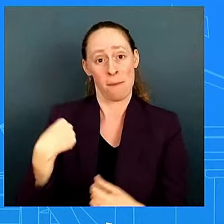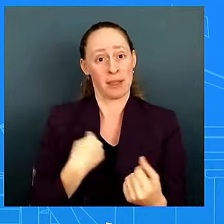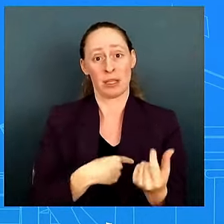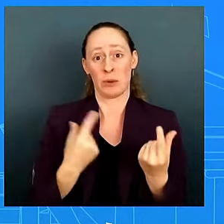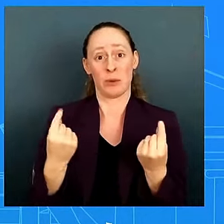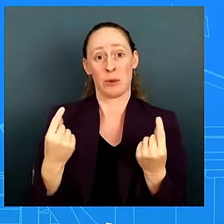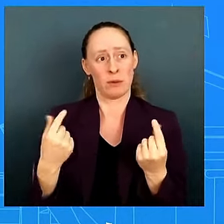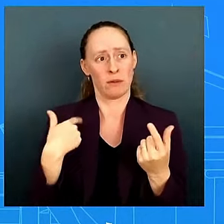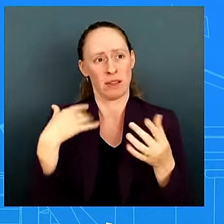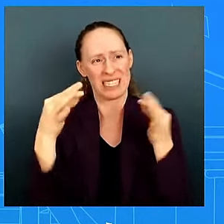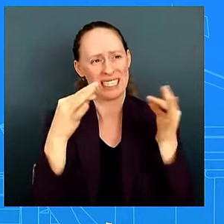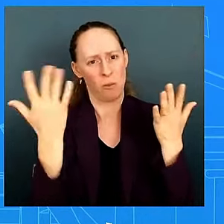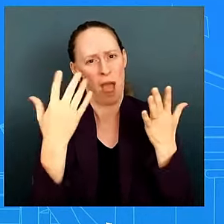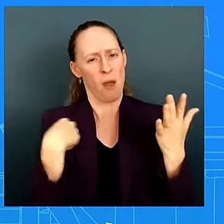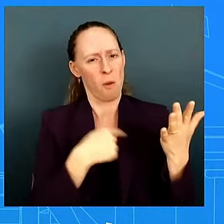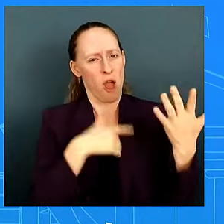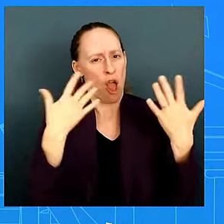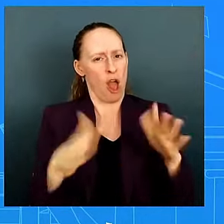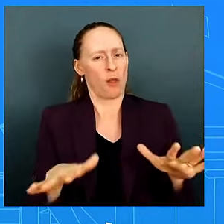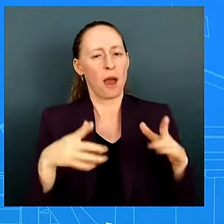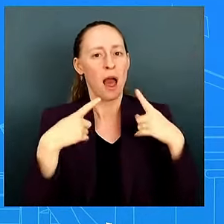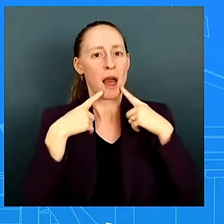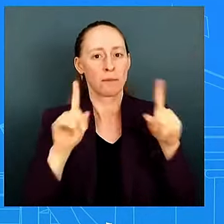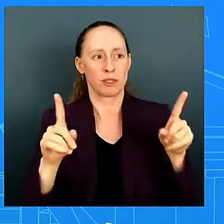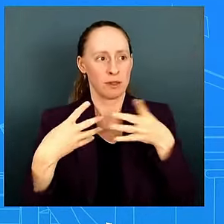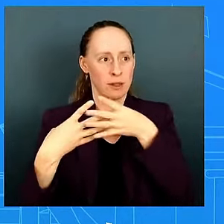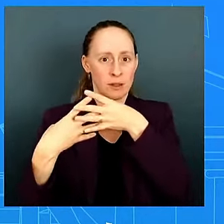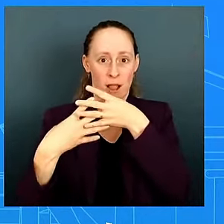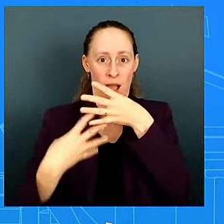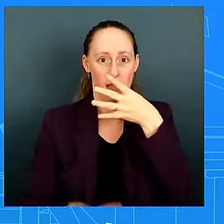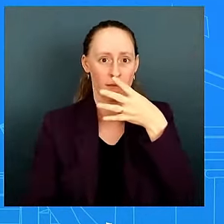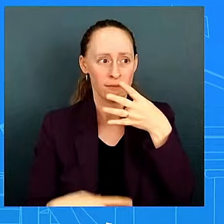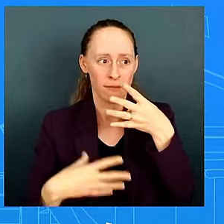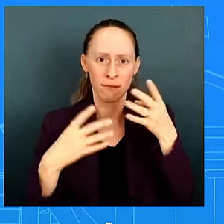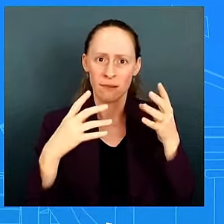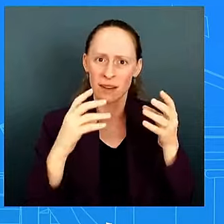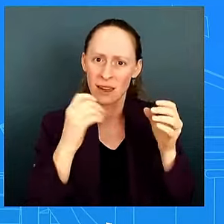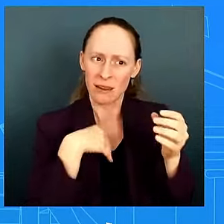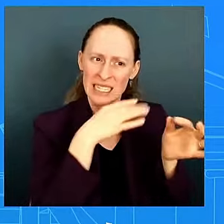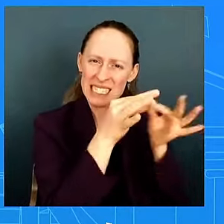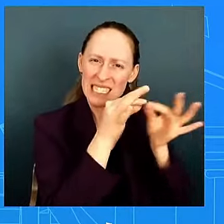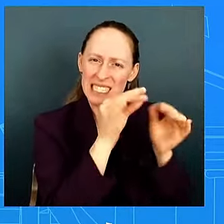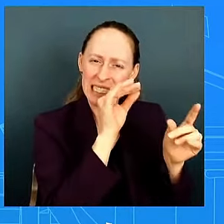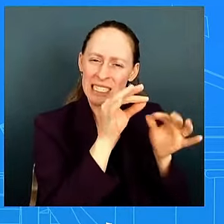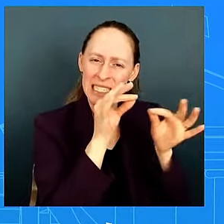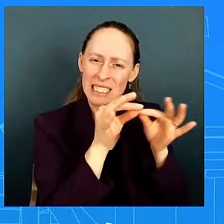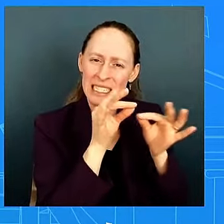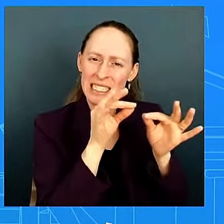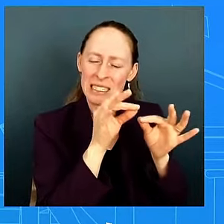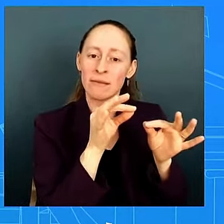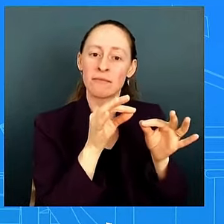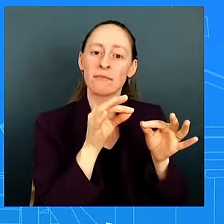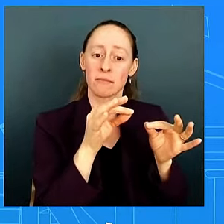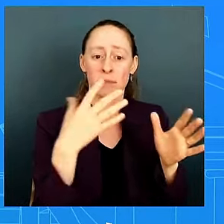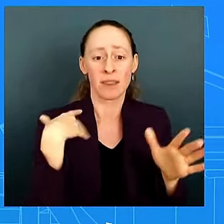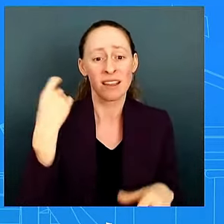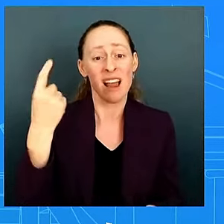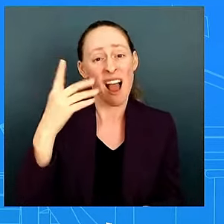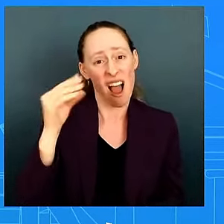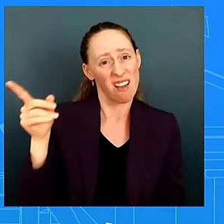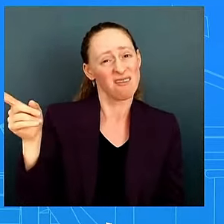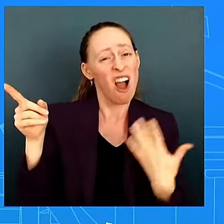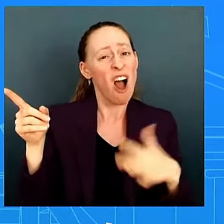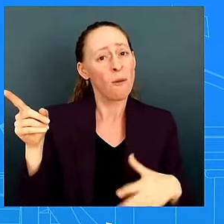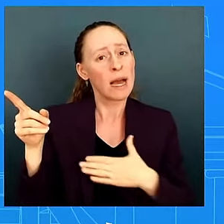what the president has been able to acknowledge and i think that's important too and that's basically acknowledging what americans are seeing and feeling